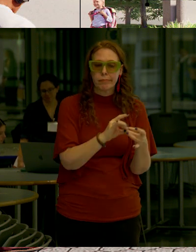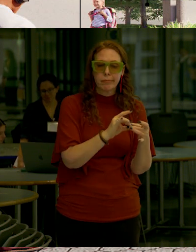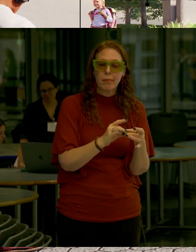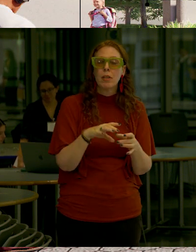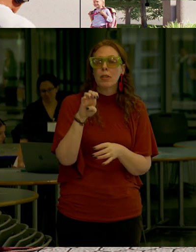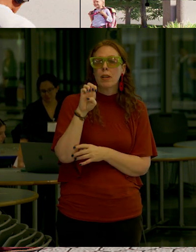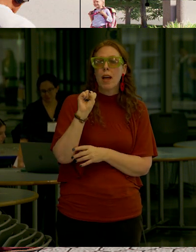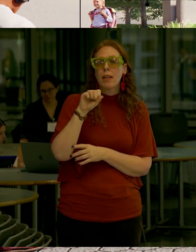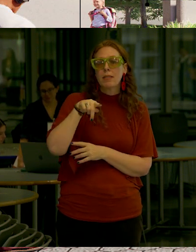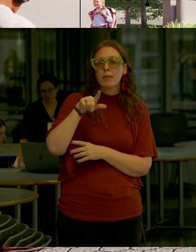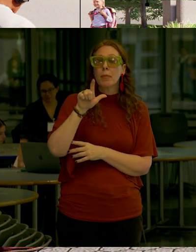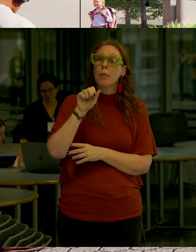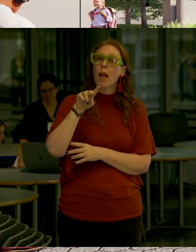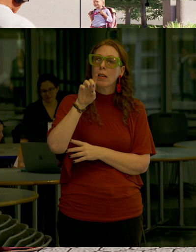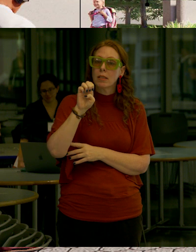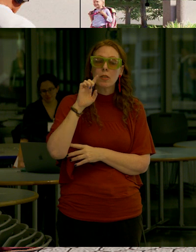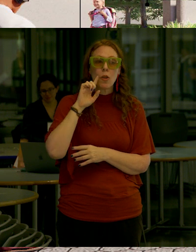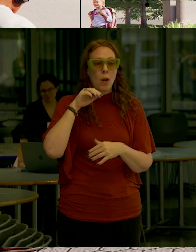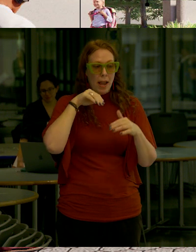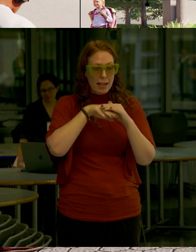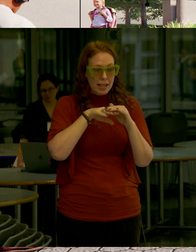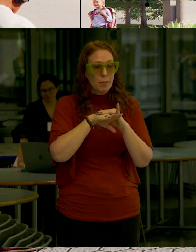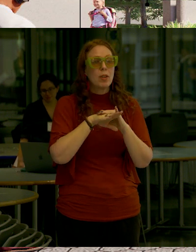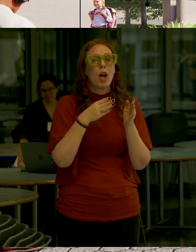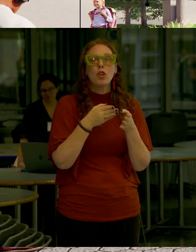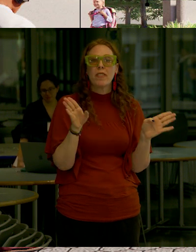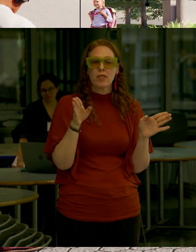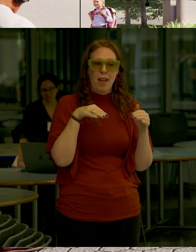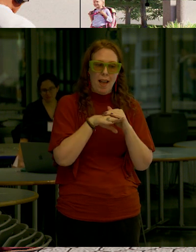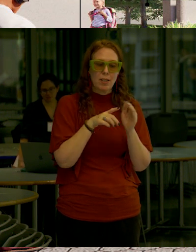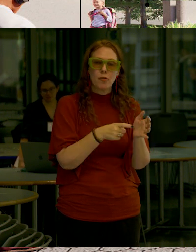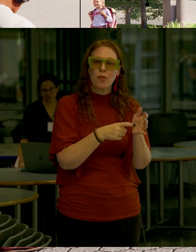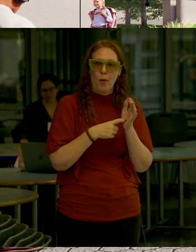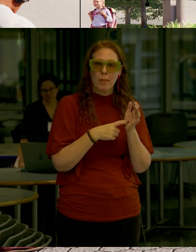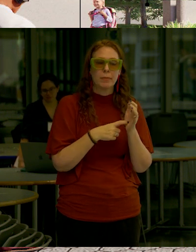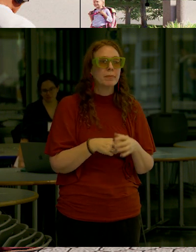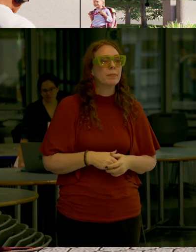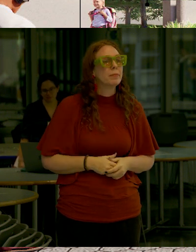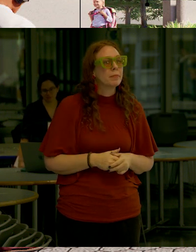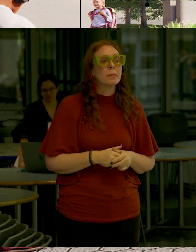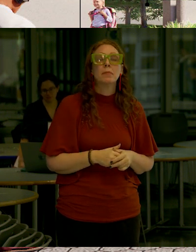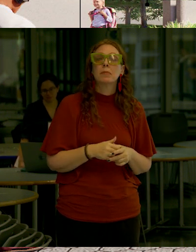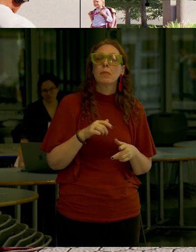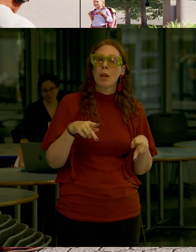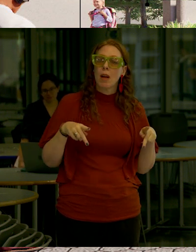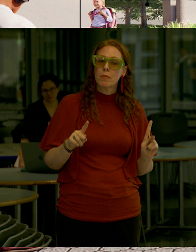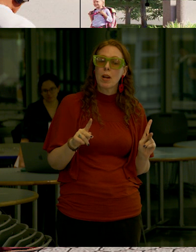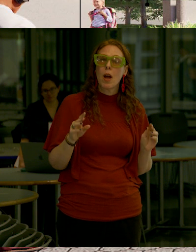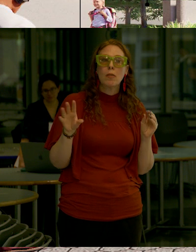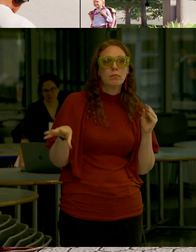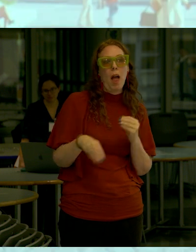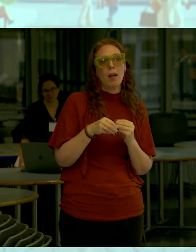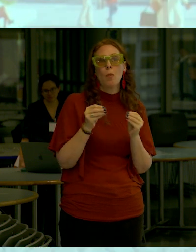entrance is accessible and meets universal access requirements we've also taken an opportunity to put as much green